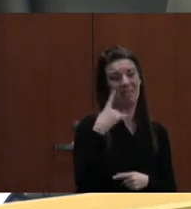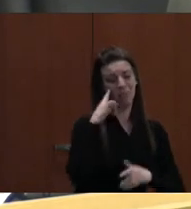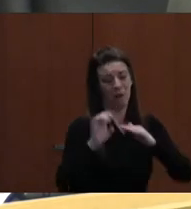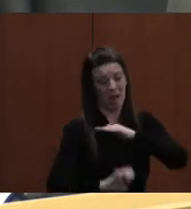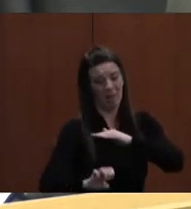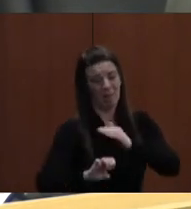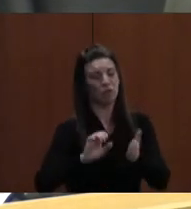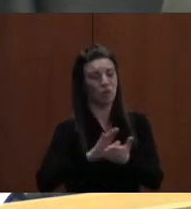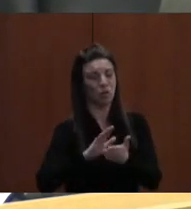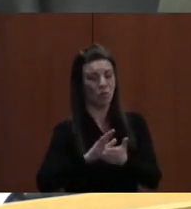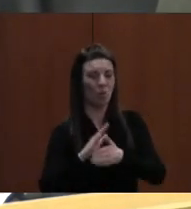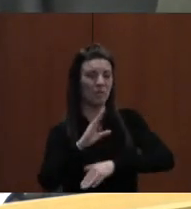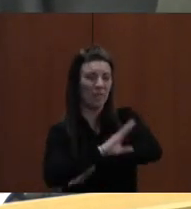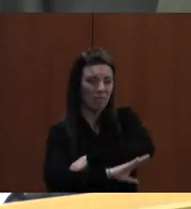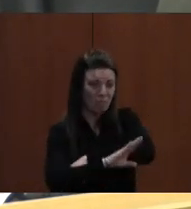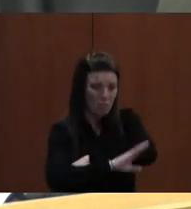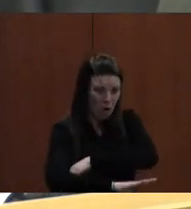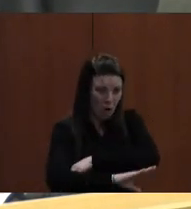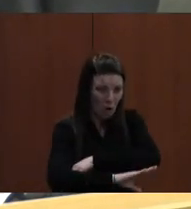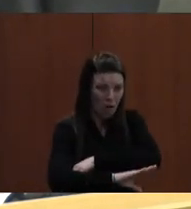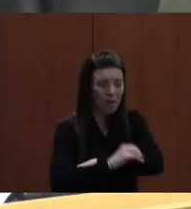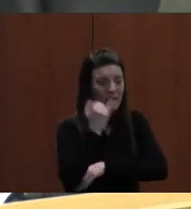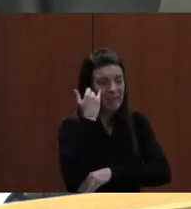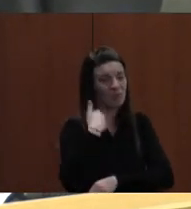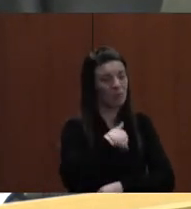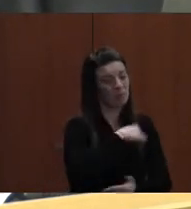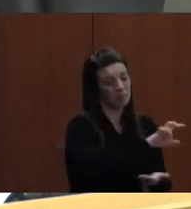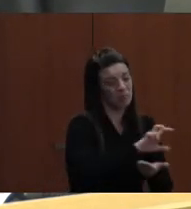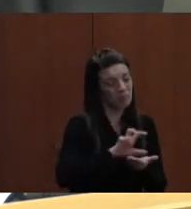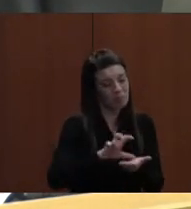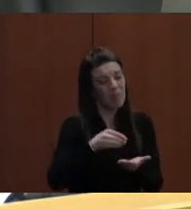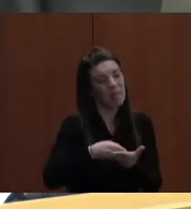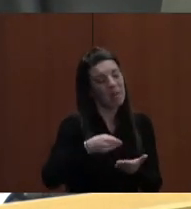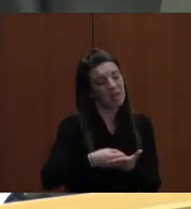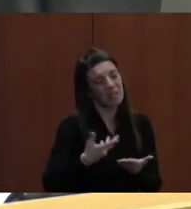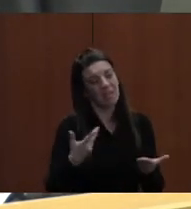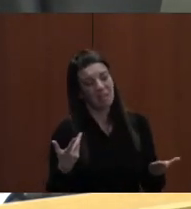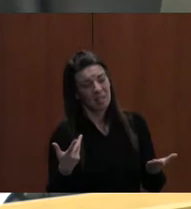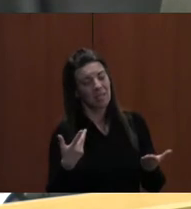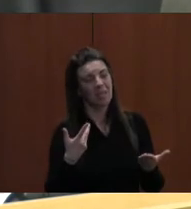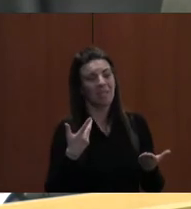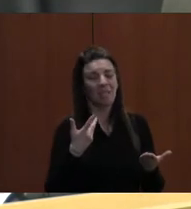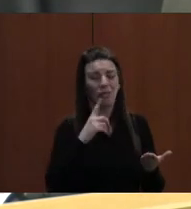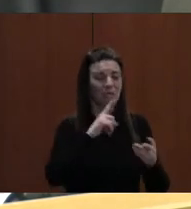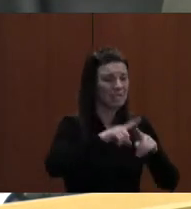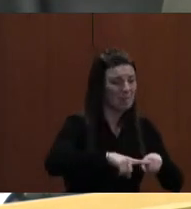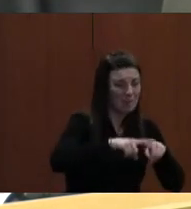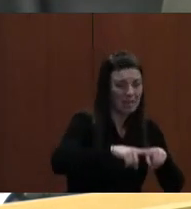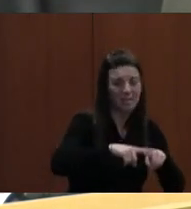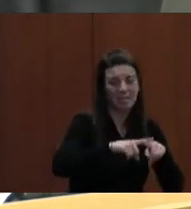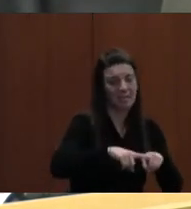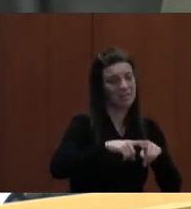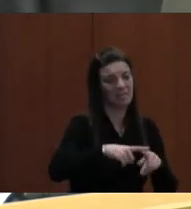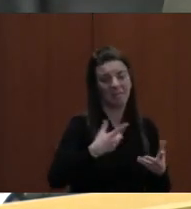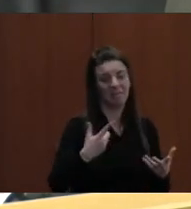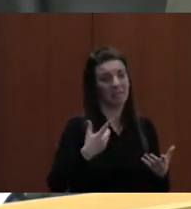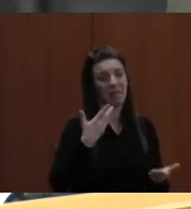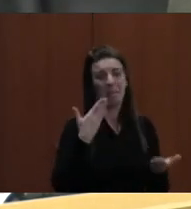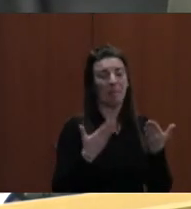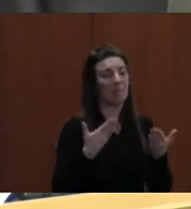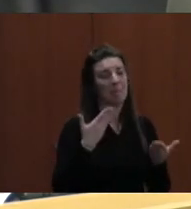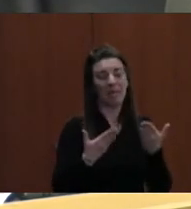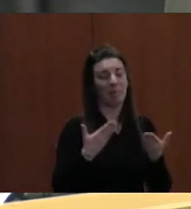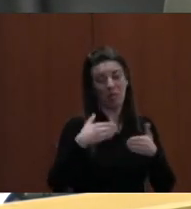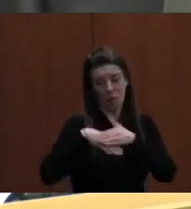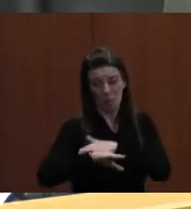If allocated at all, sometimes we haven't needed to allocate them. But sometimes you're just in that school when everybody that enrolls is a third grader. Of all grades,